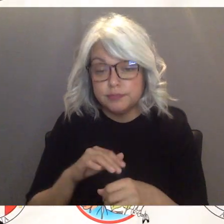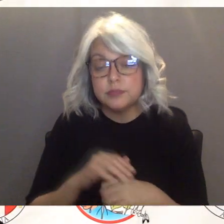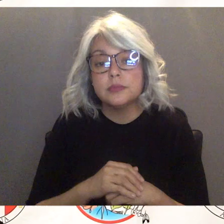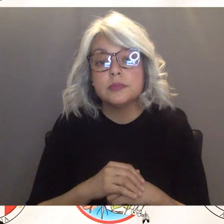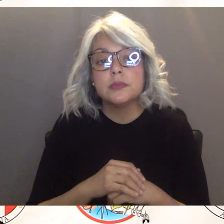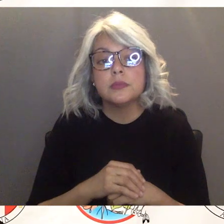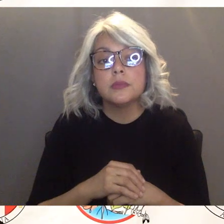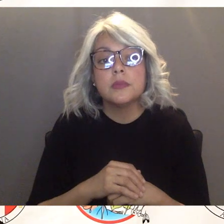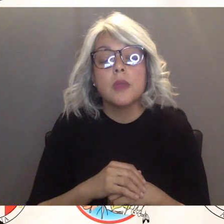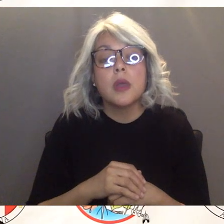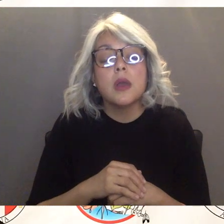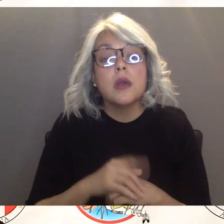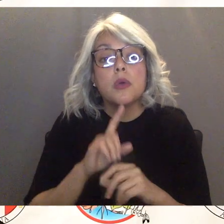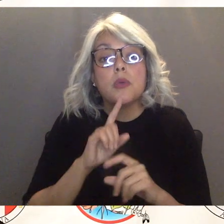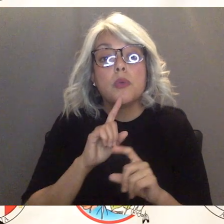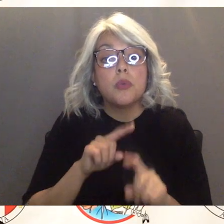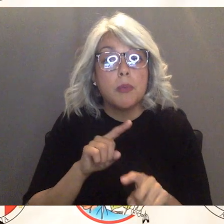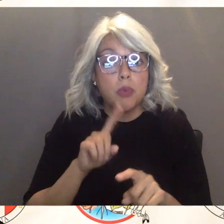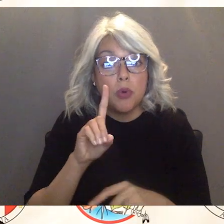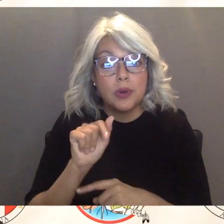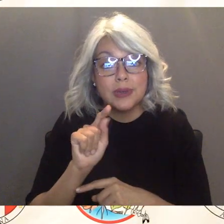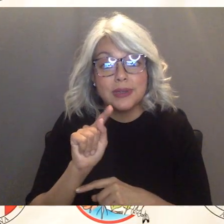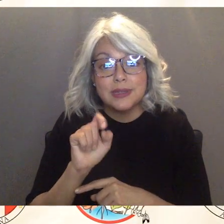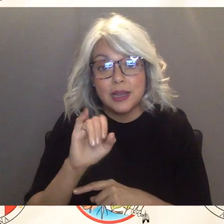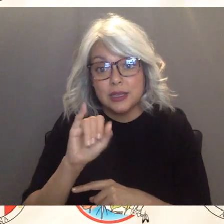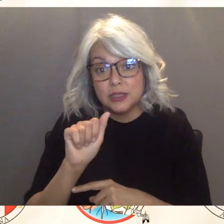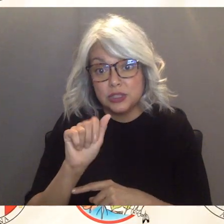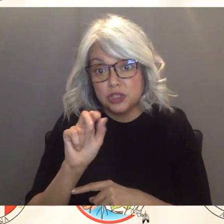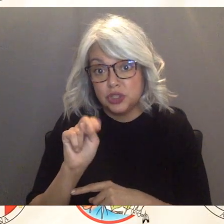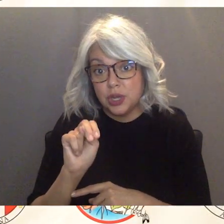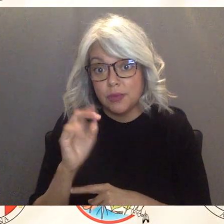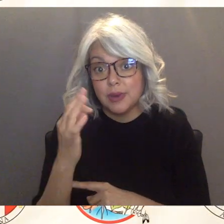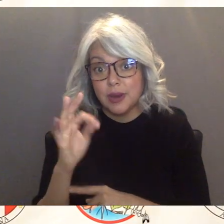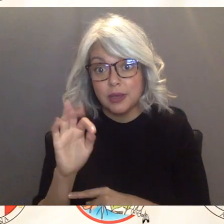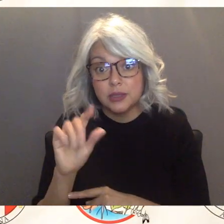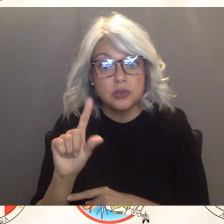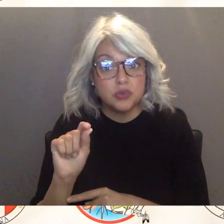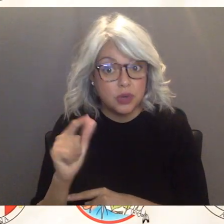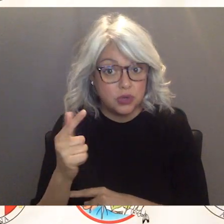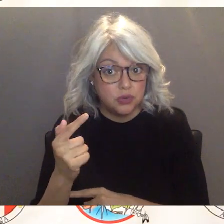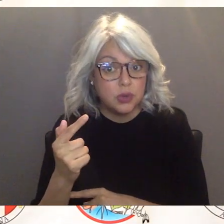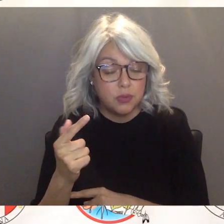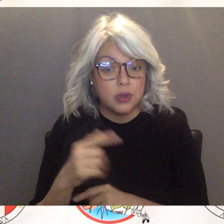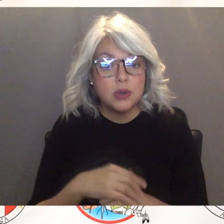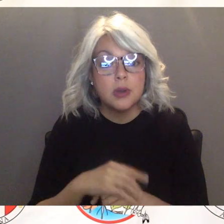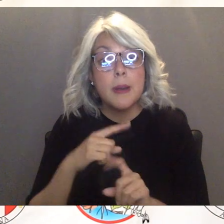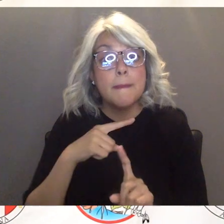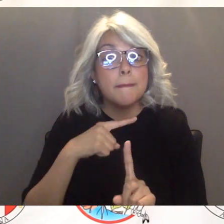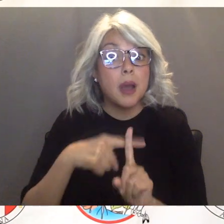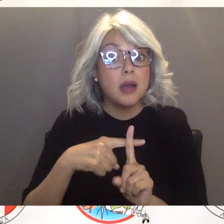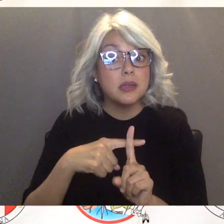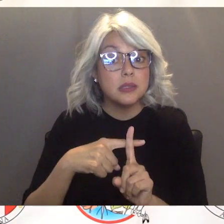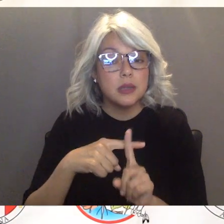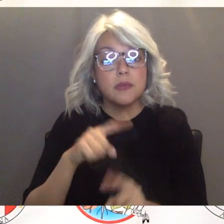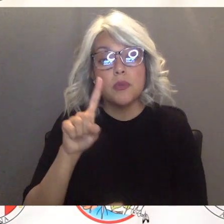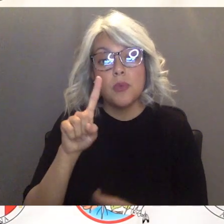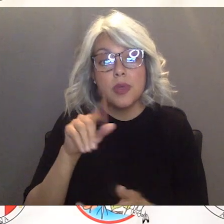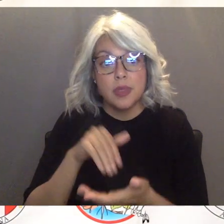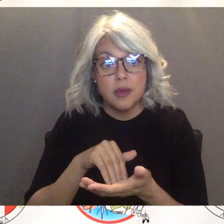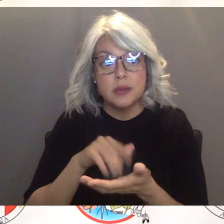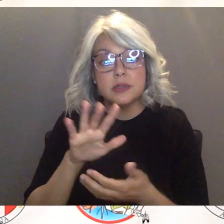date is January 19th 2021 confirmed positive cases is 1545